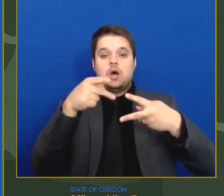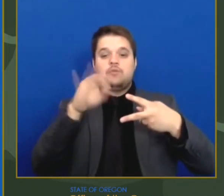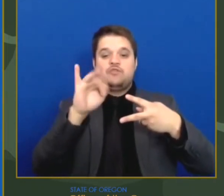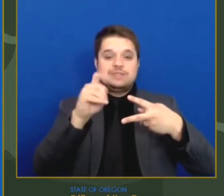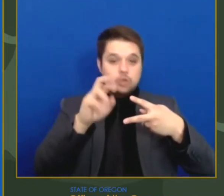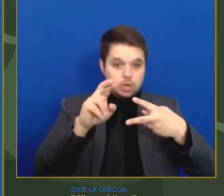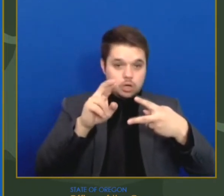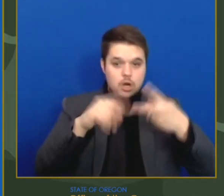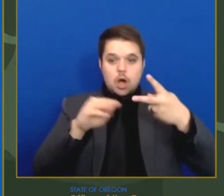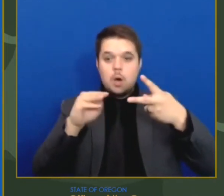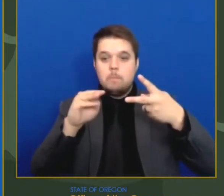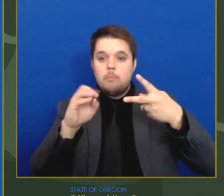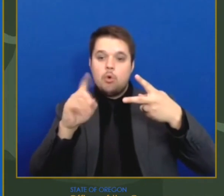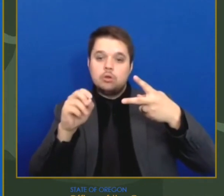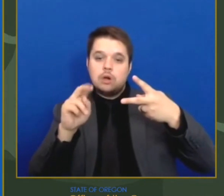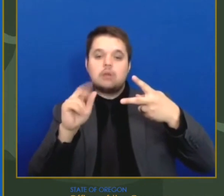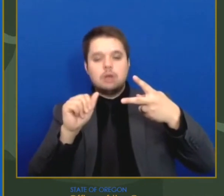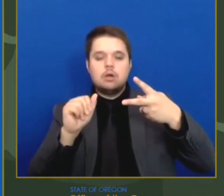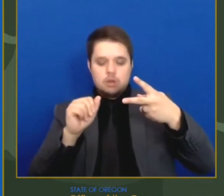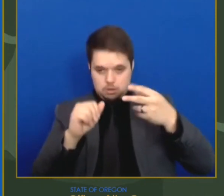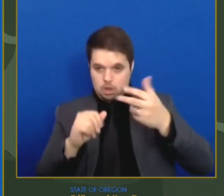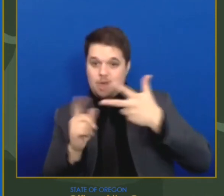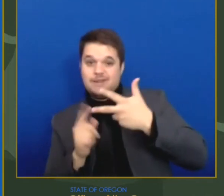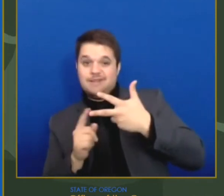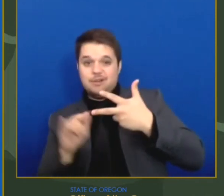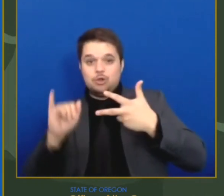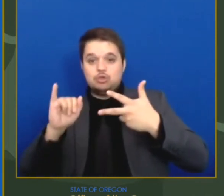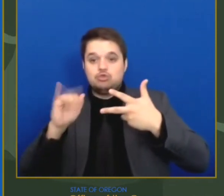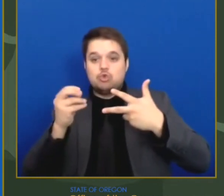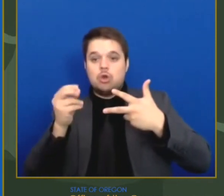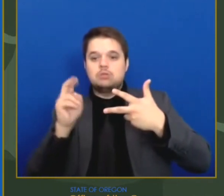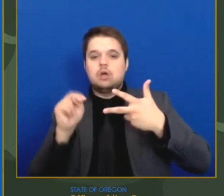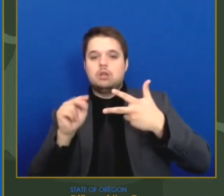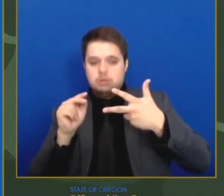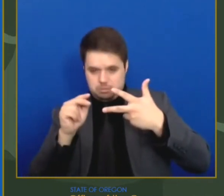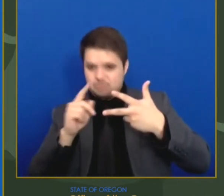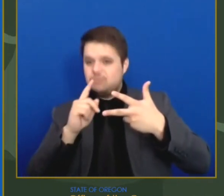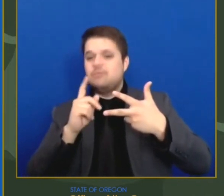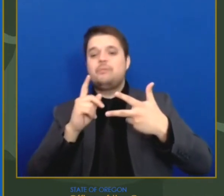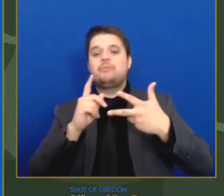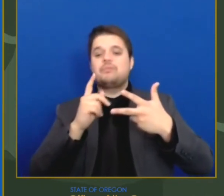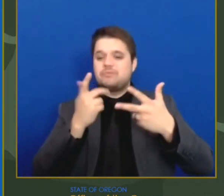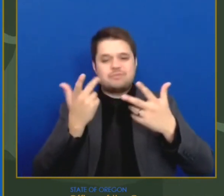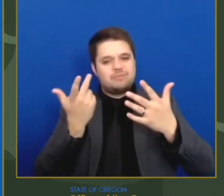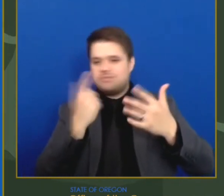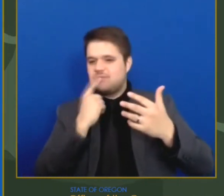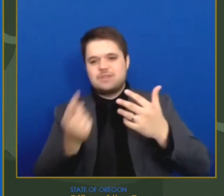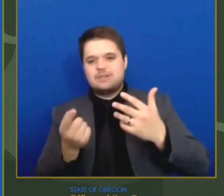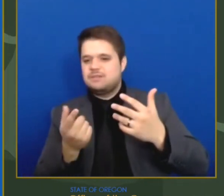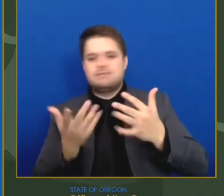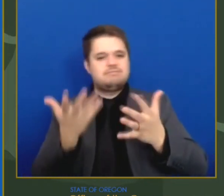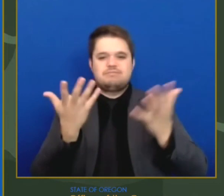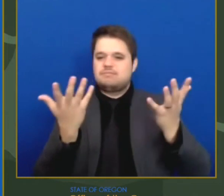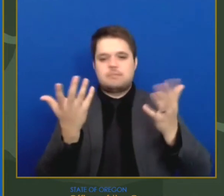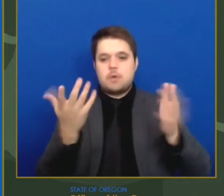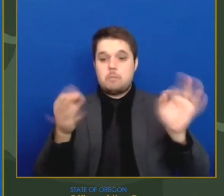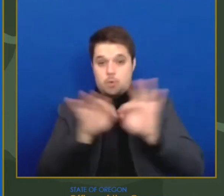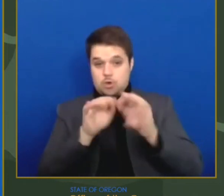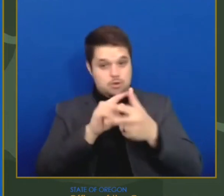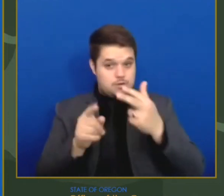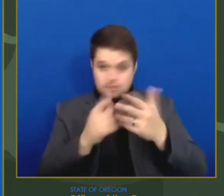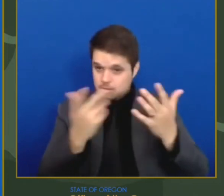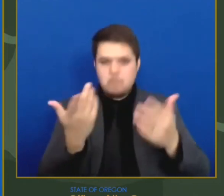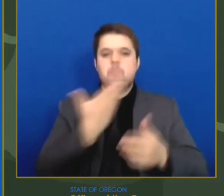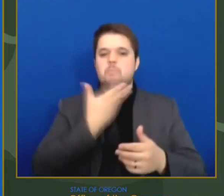all our vaccines are the safest and most effective way to stop the spread of the virus. The best COVID-19 vaccine is the one you can get.